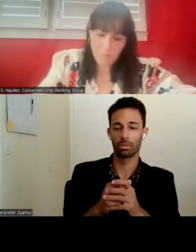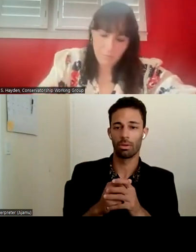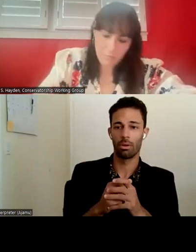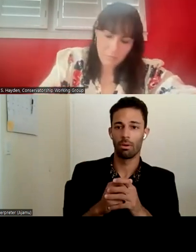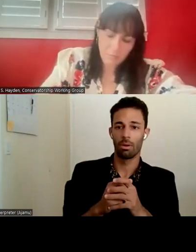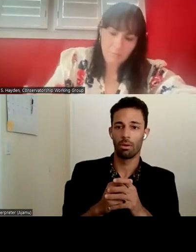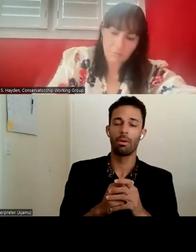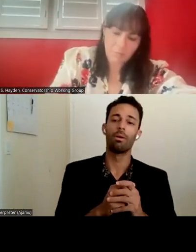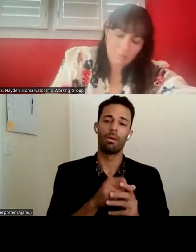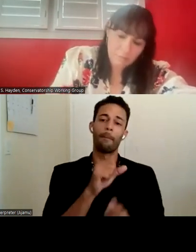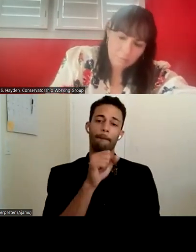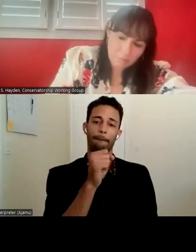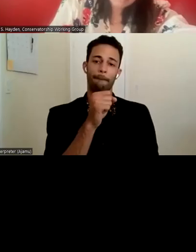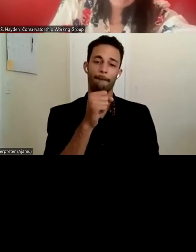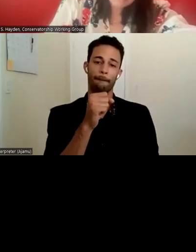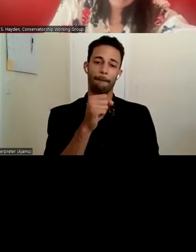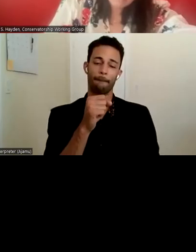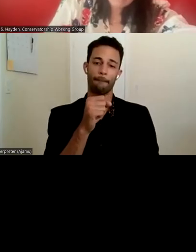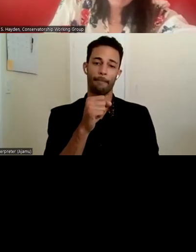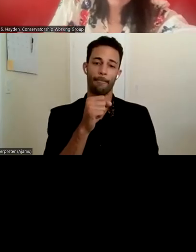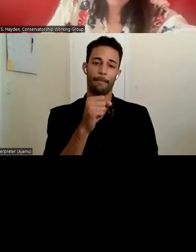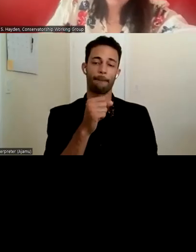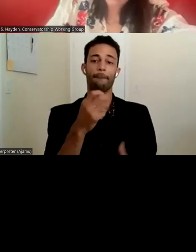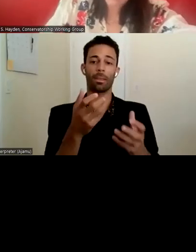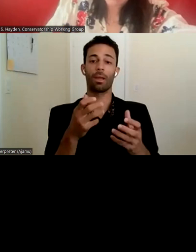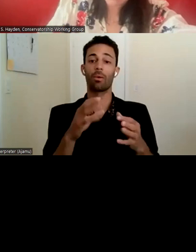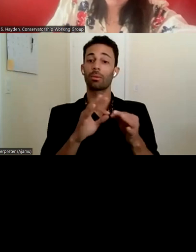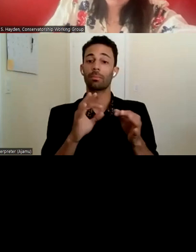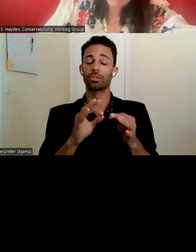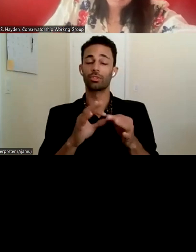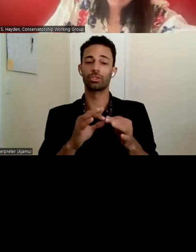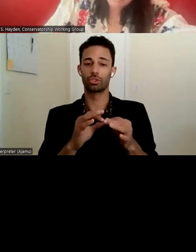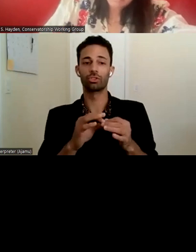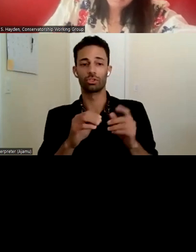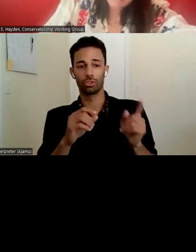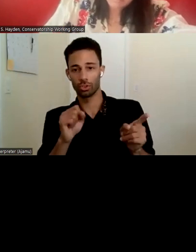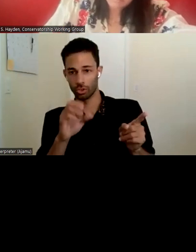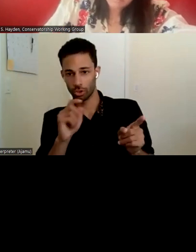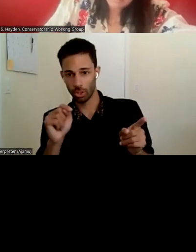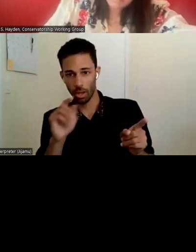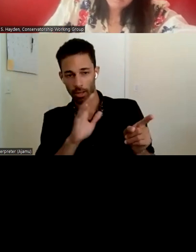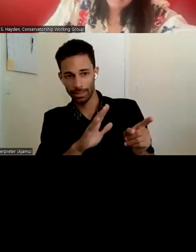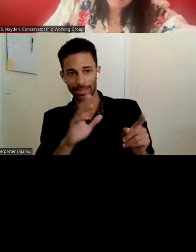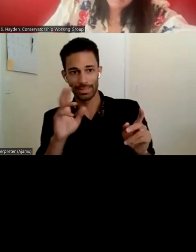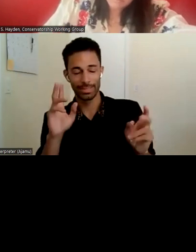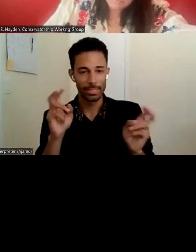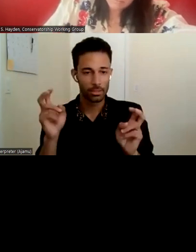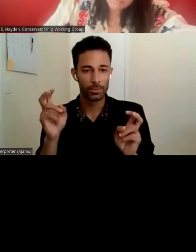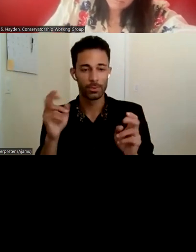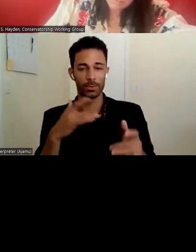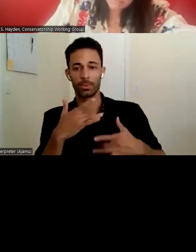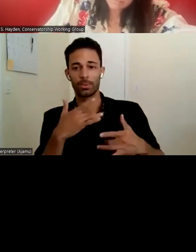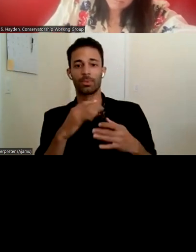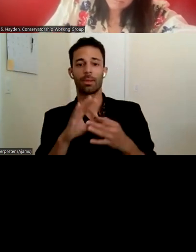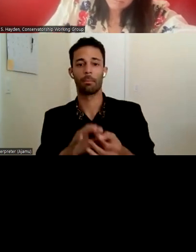Yeah, I just, yeah, I just wanted to, um, mention, and this goes back to Scott's, um, issues about the difficulties